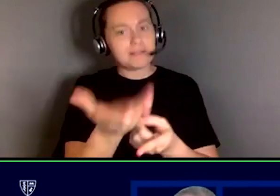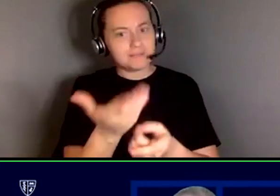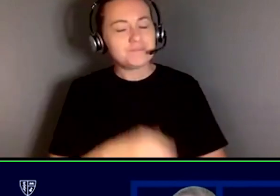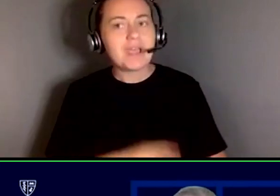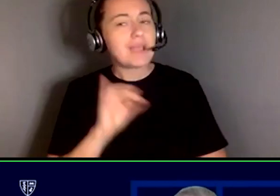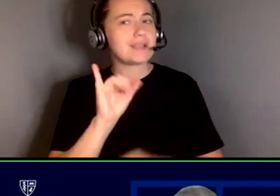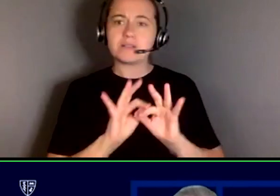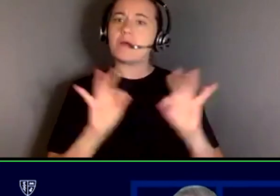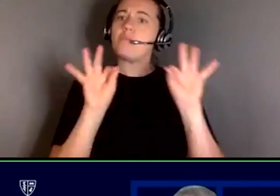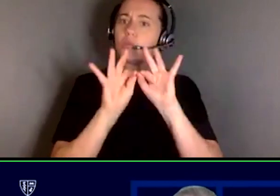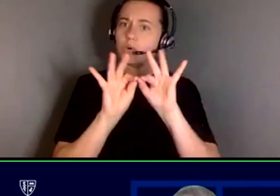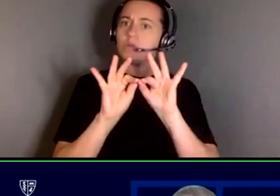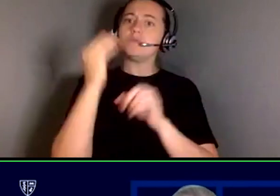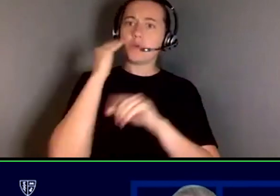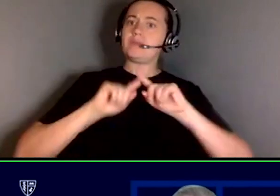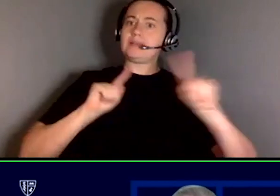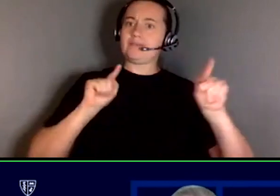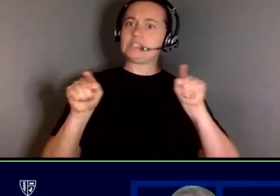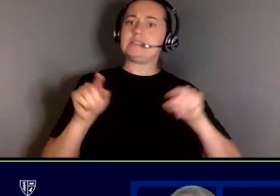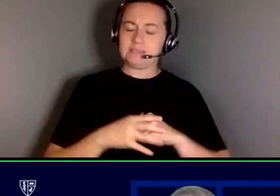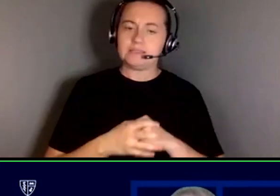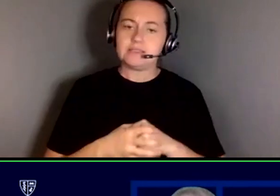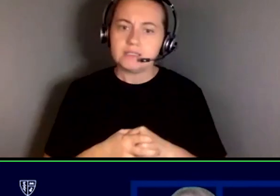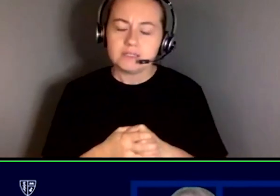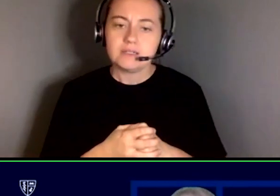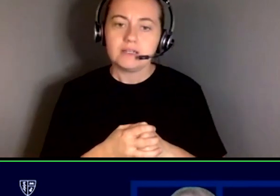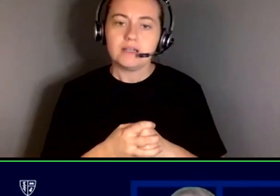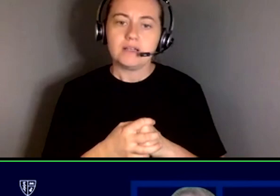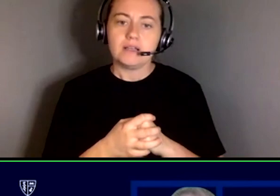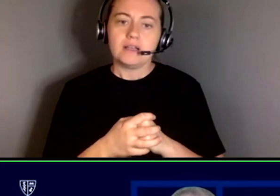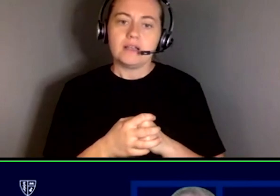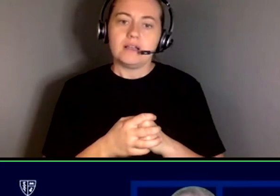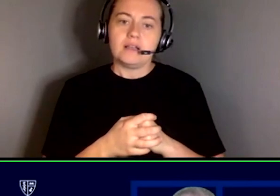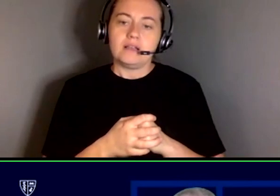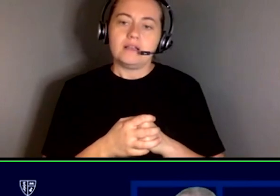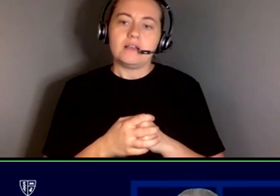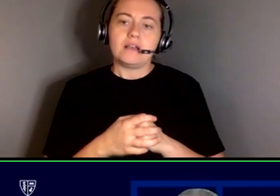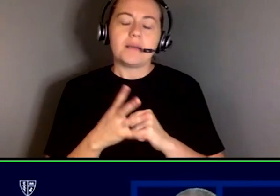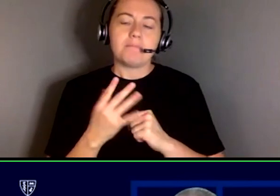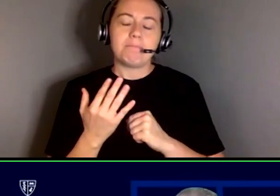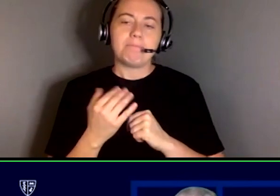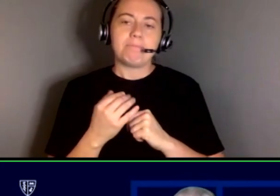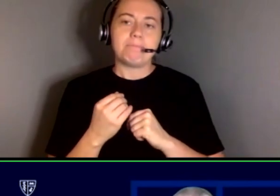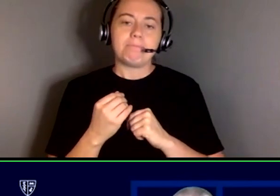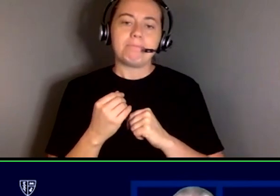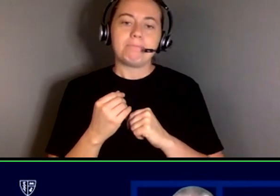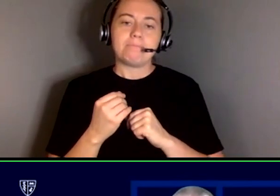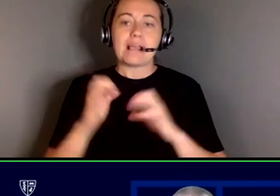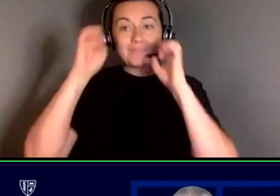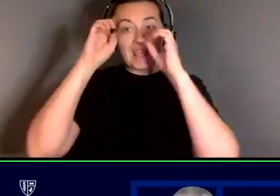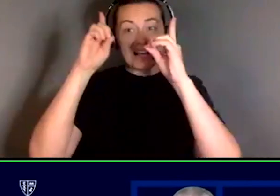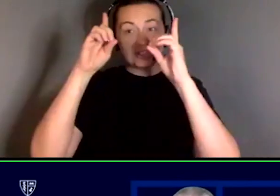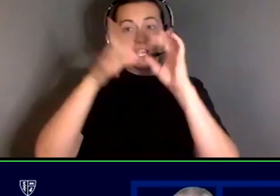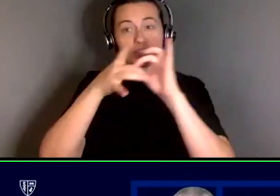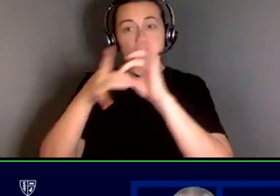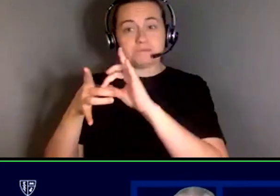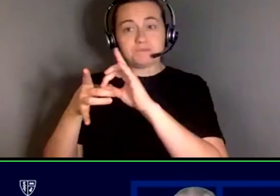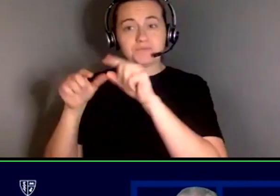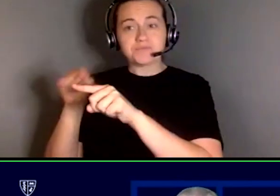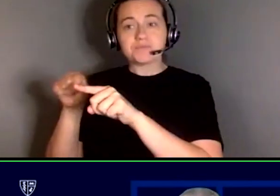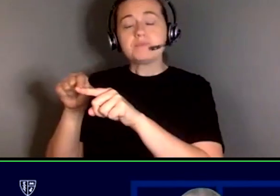important distinction um on the education side um